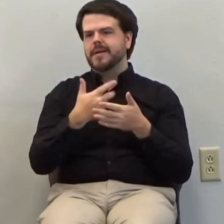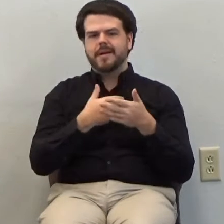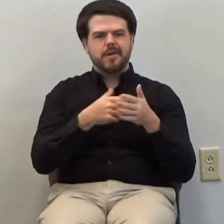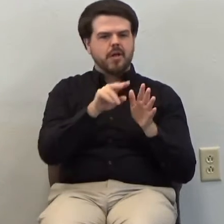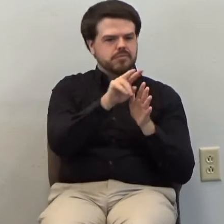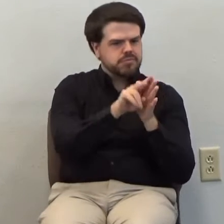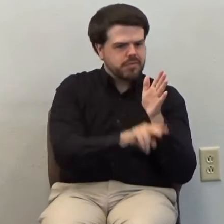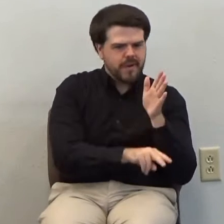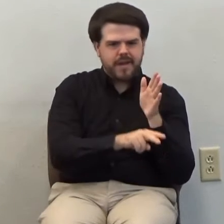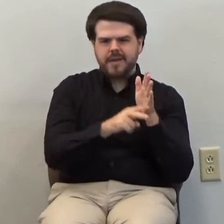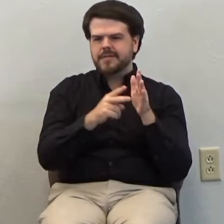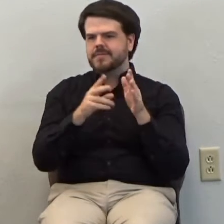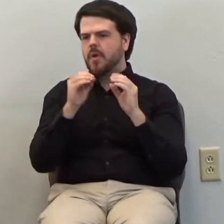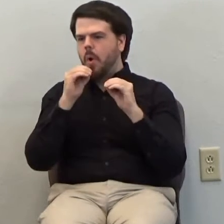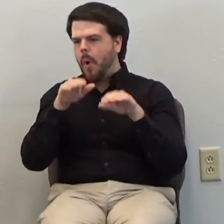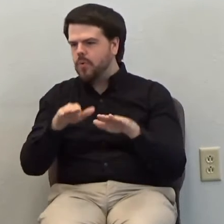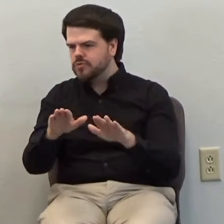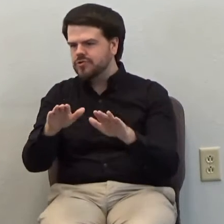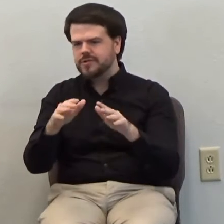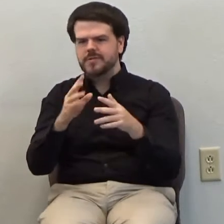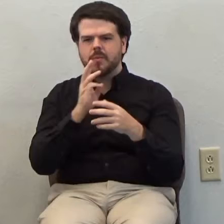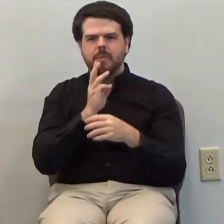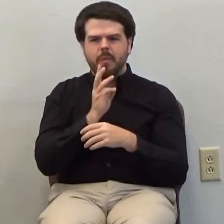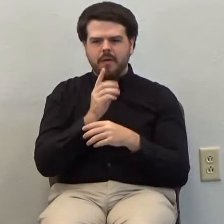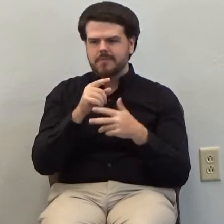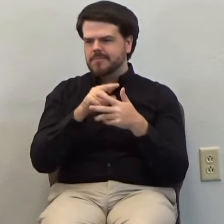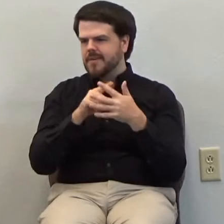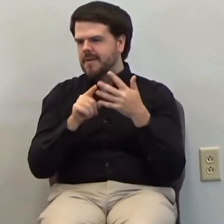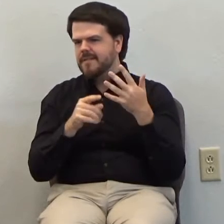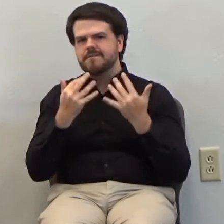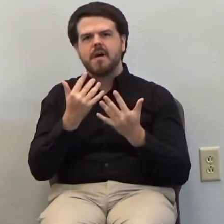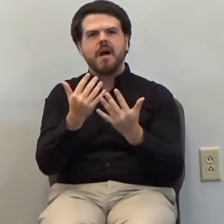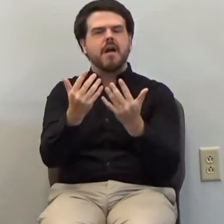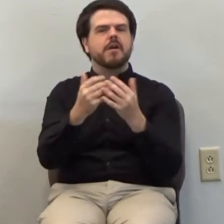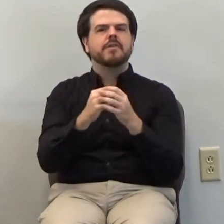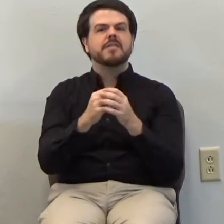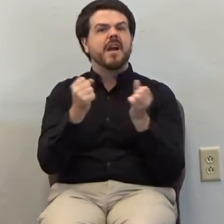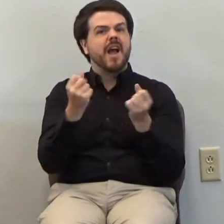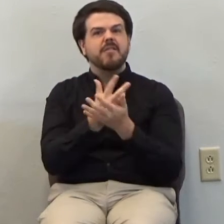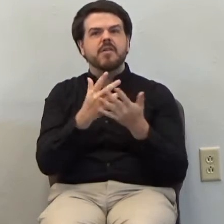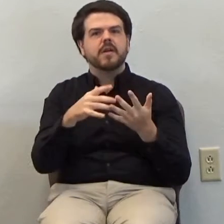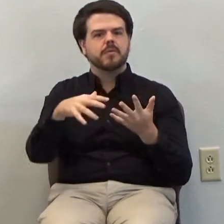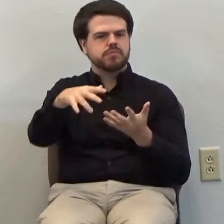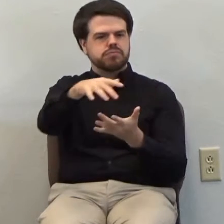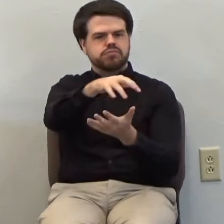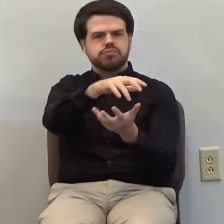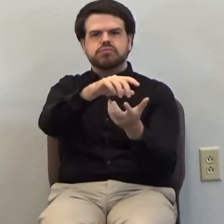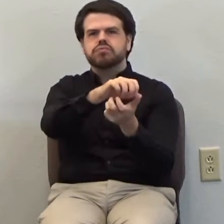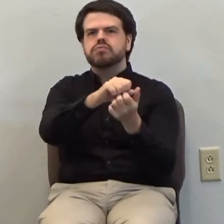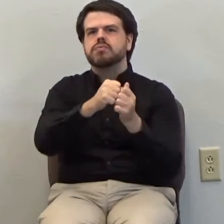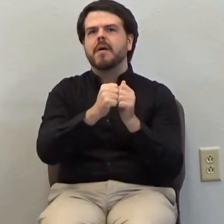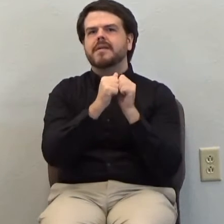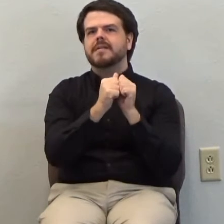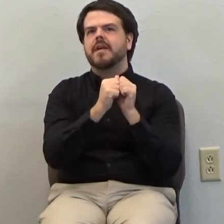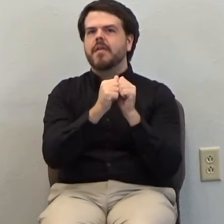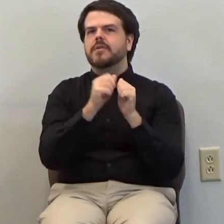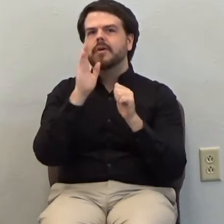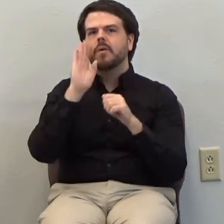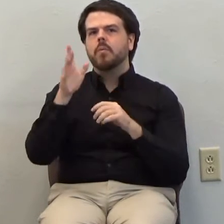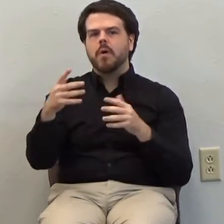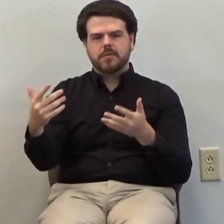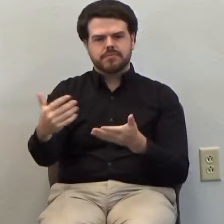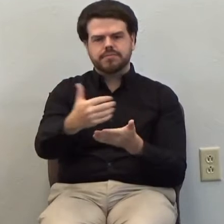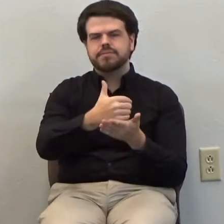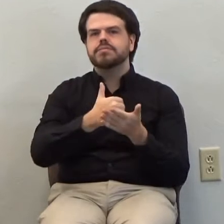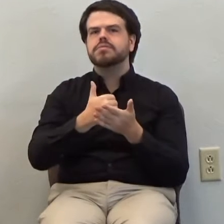fire. Everybody, every person, the body of every person who has ever lived